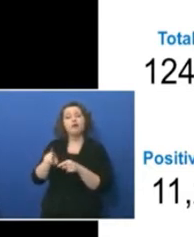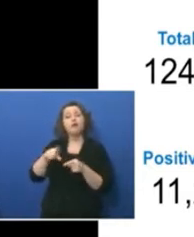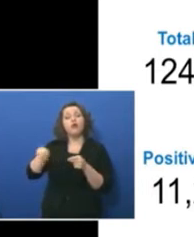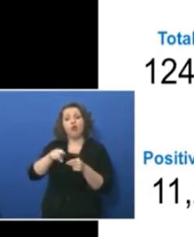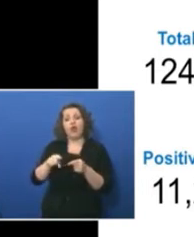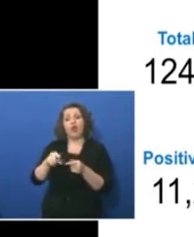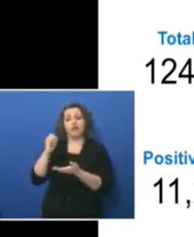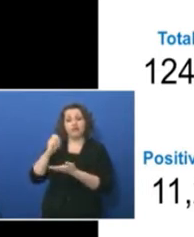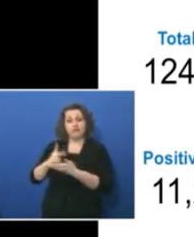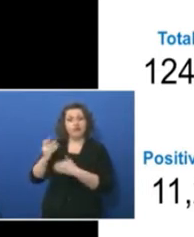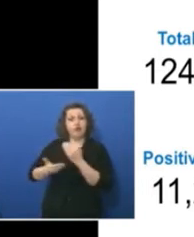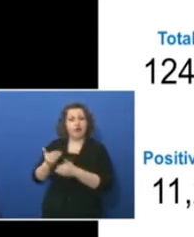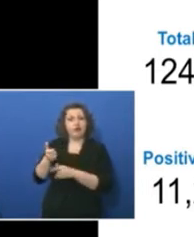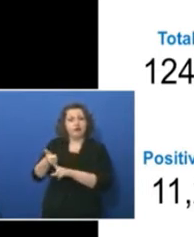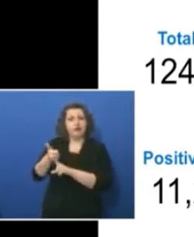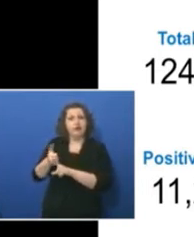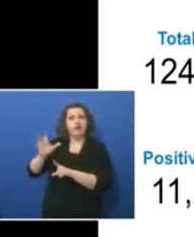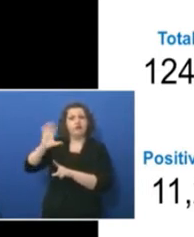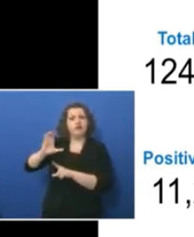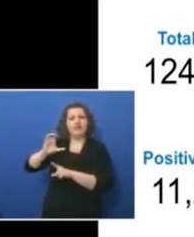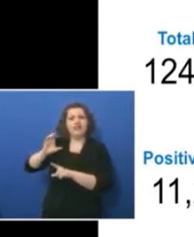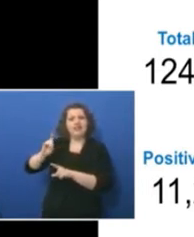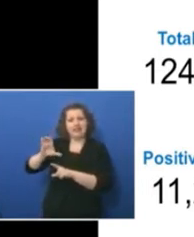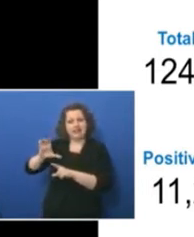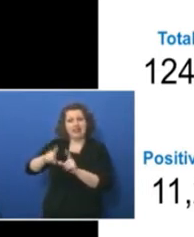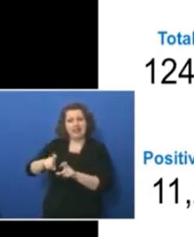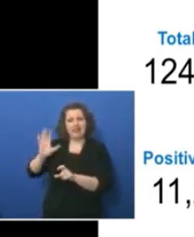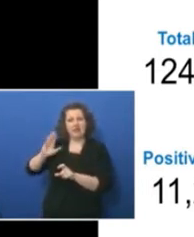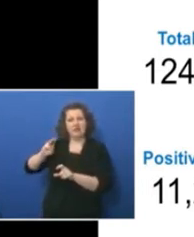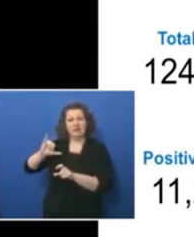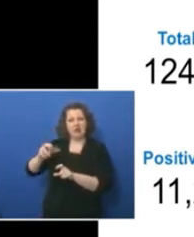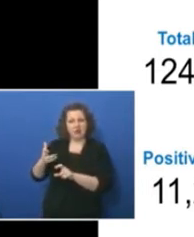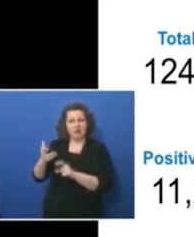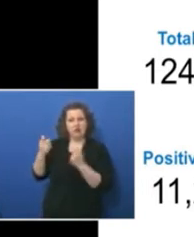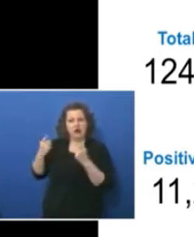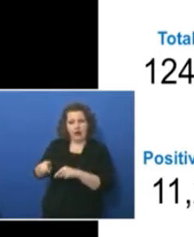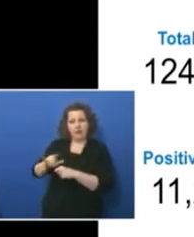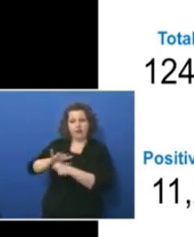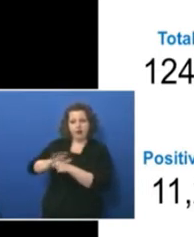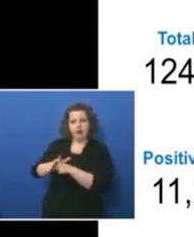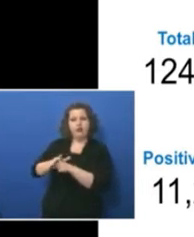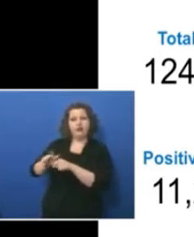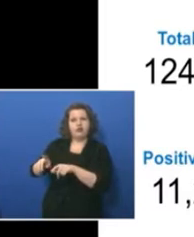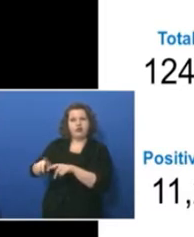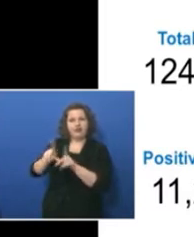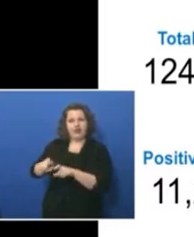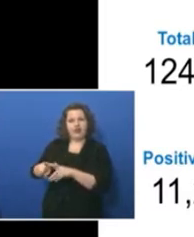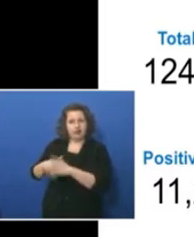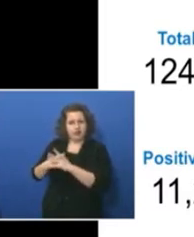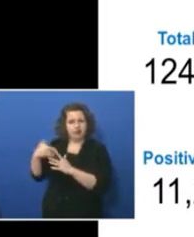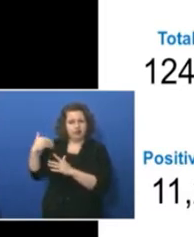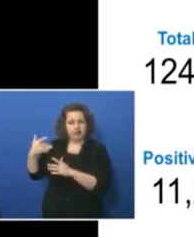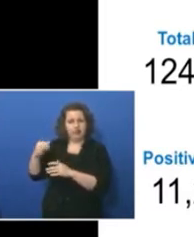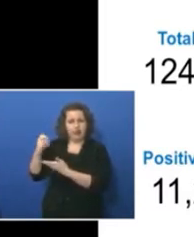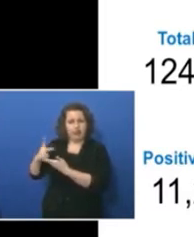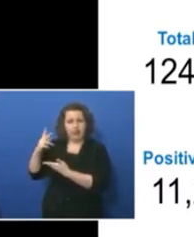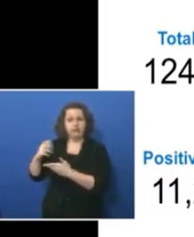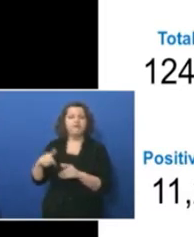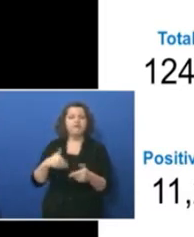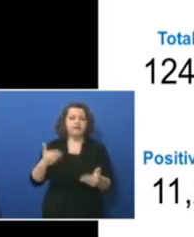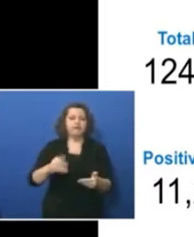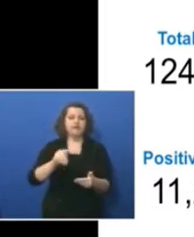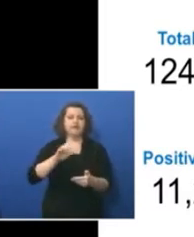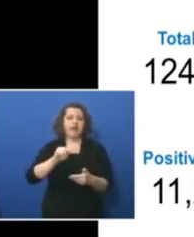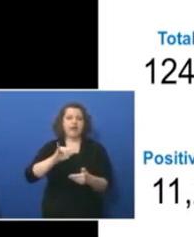validation process for the CDC test in early March when COVID-19 testing began. Test Iowa was